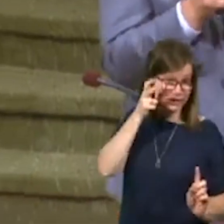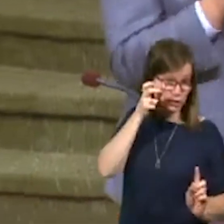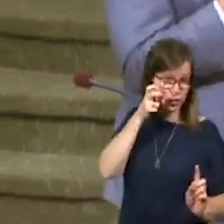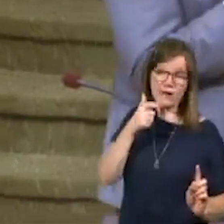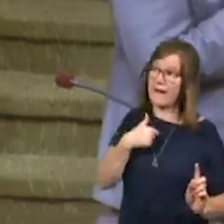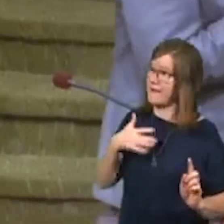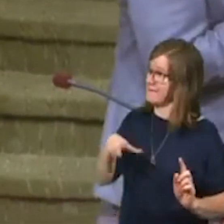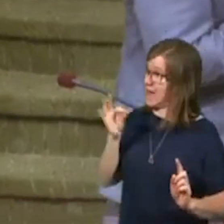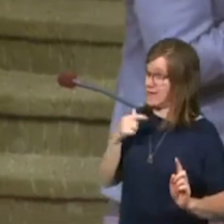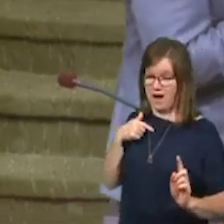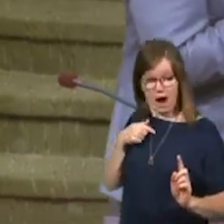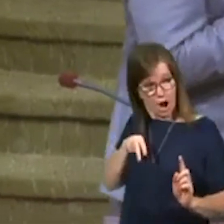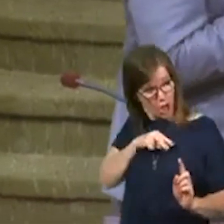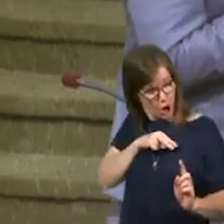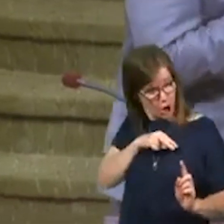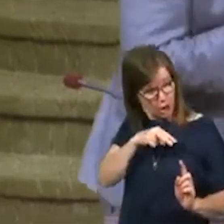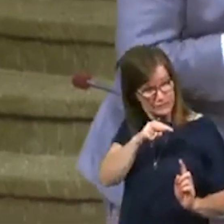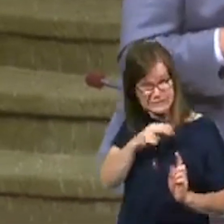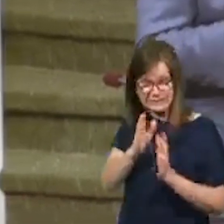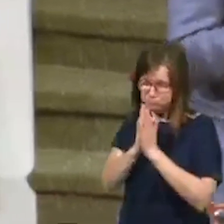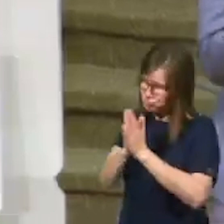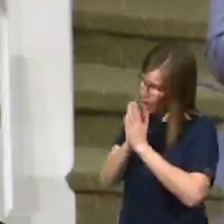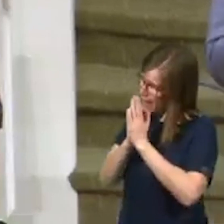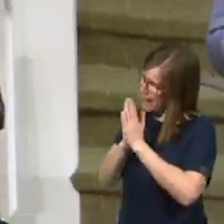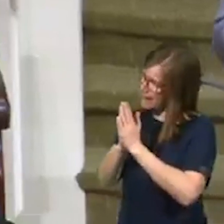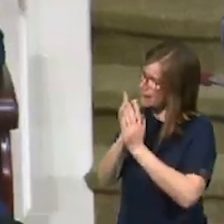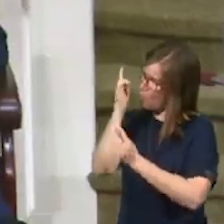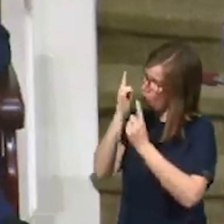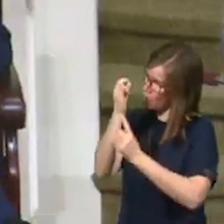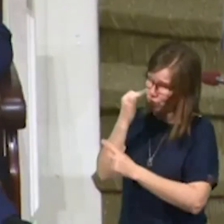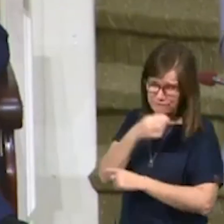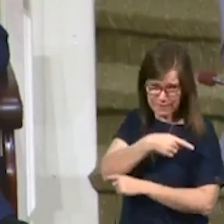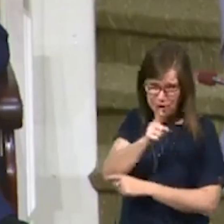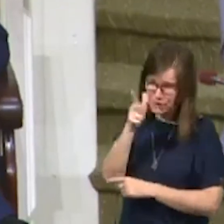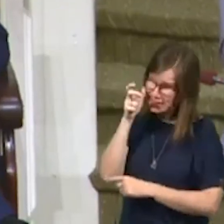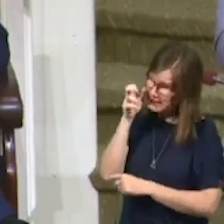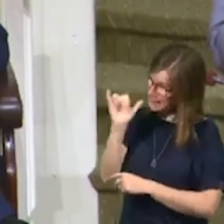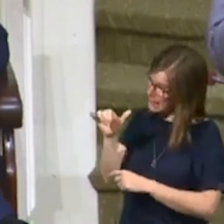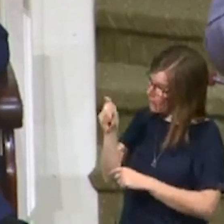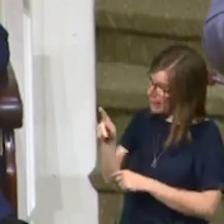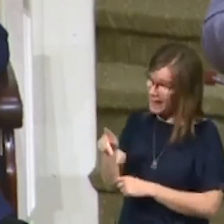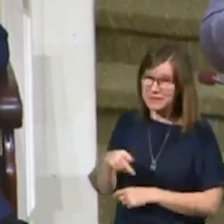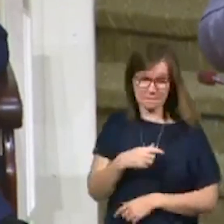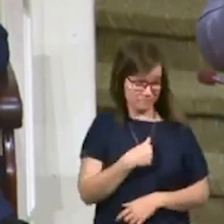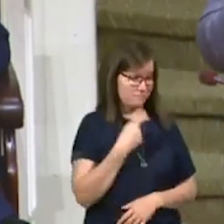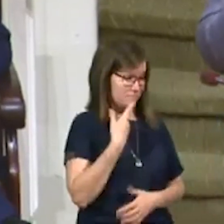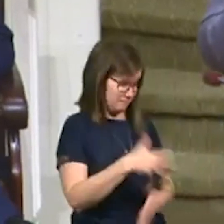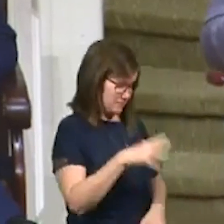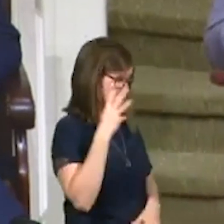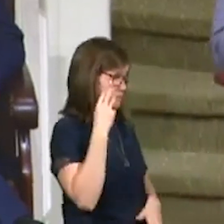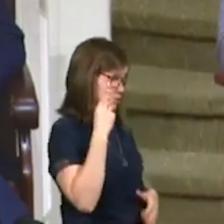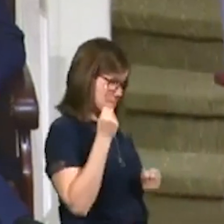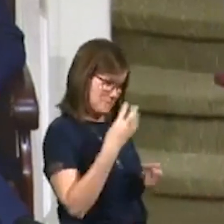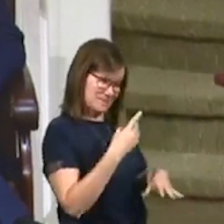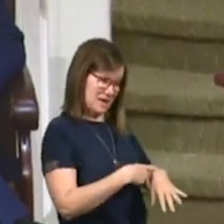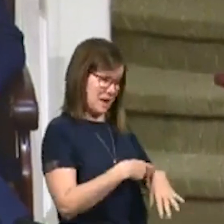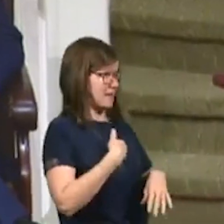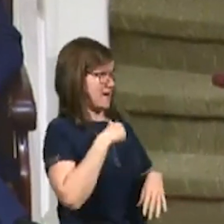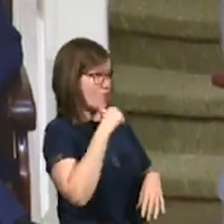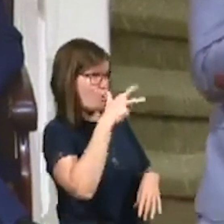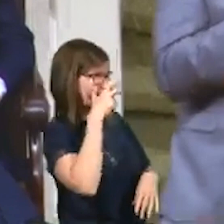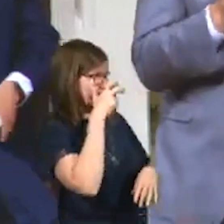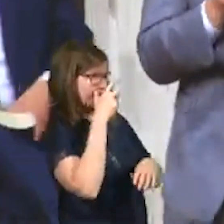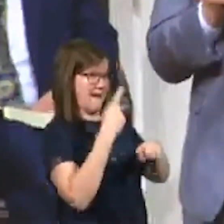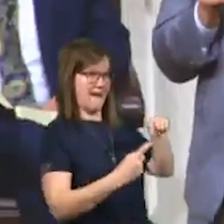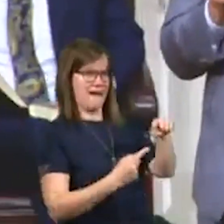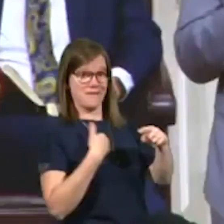find myself looking at them and praying for them and wondering if they're listening. He said, is that okay? I said, Craig, I've been there a million times. I don't listen to half the sermons that I